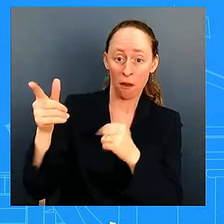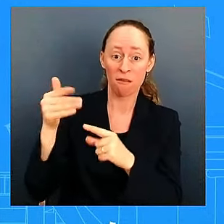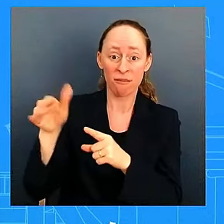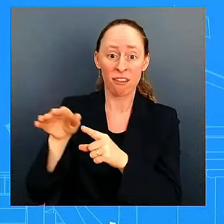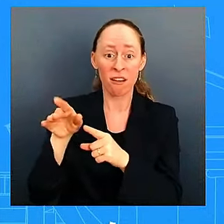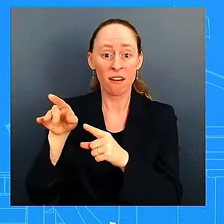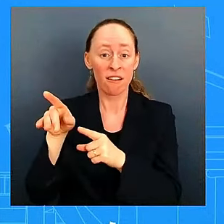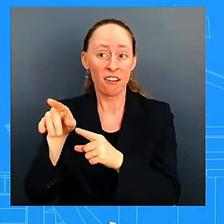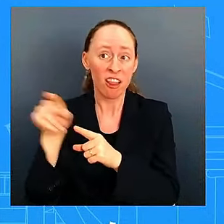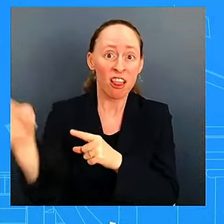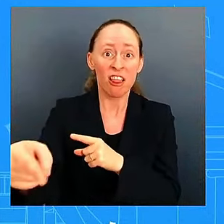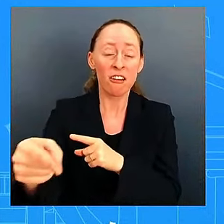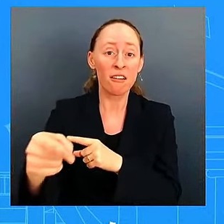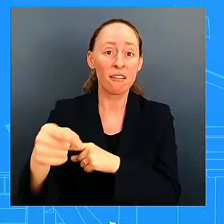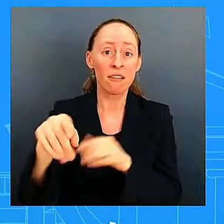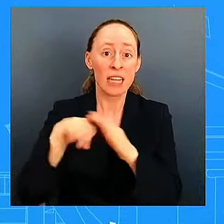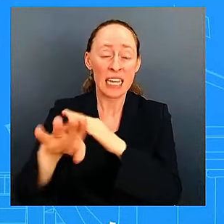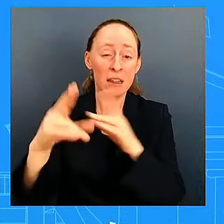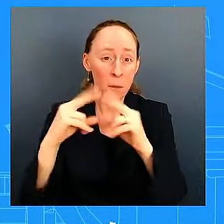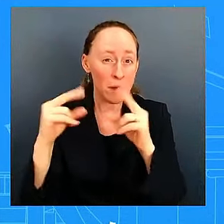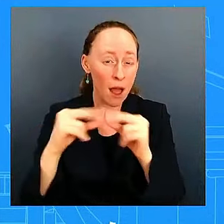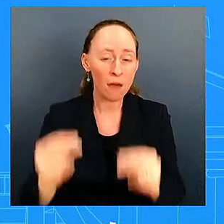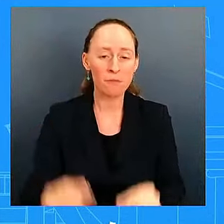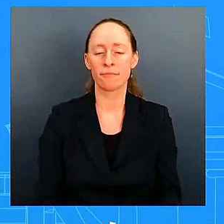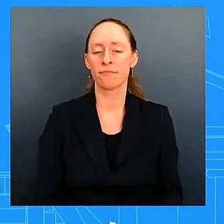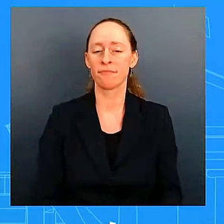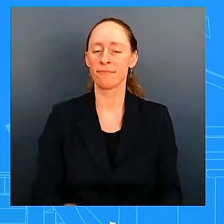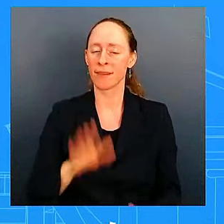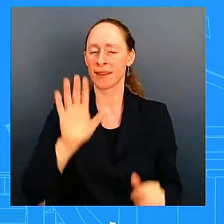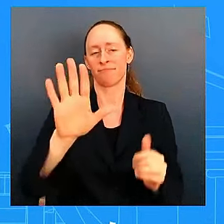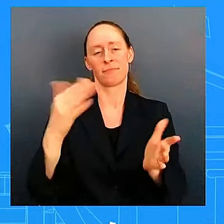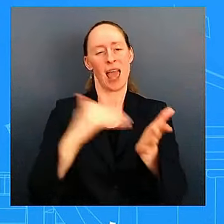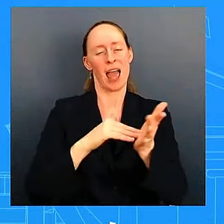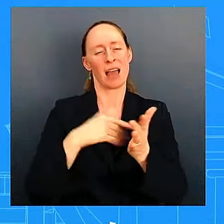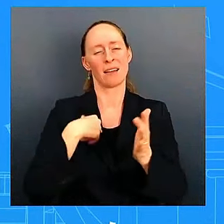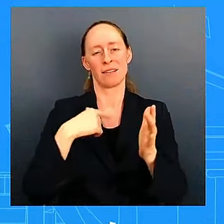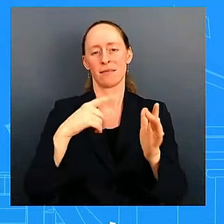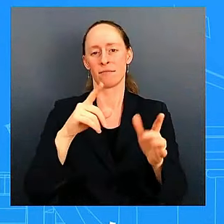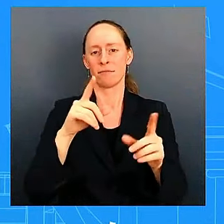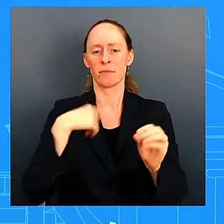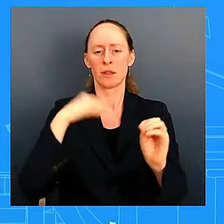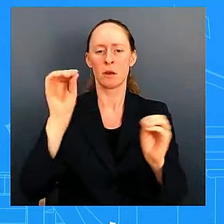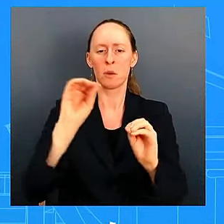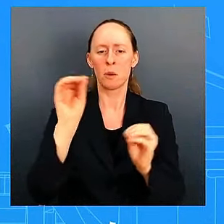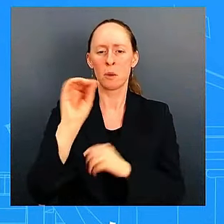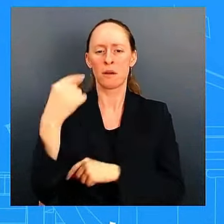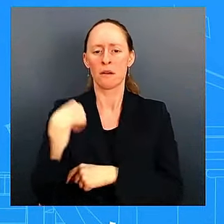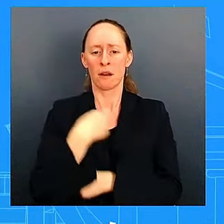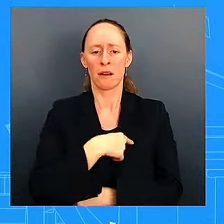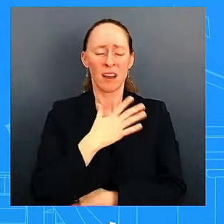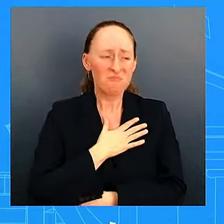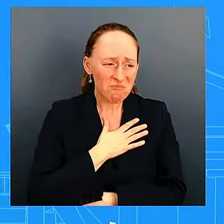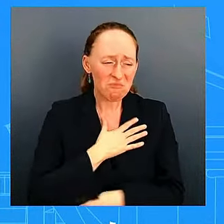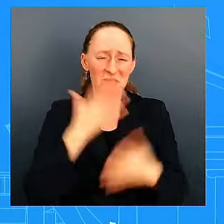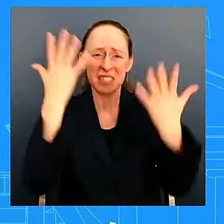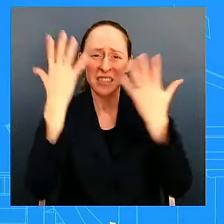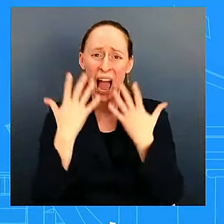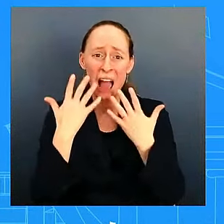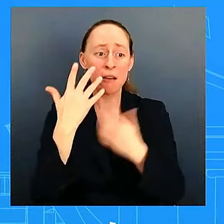we are not shedding tears over a terrorist that was killed that terrorist has american blood on their